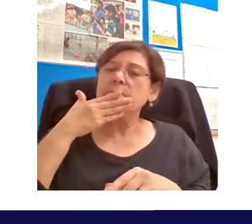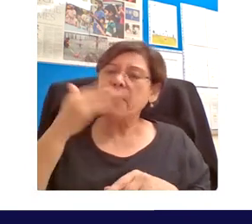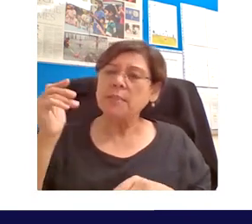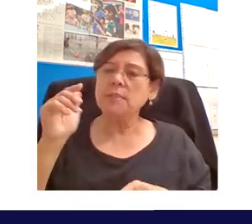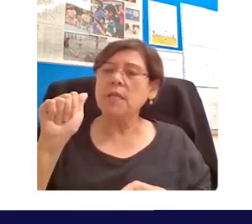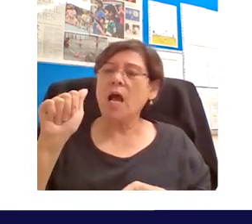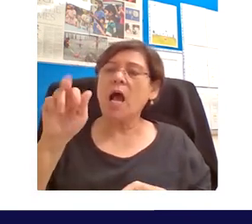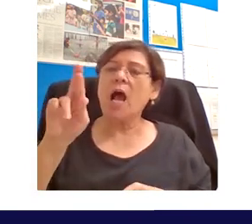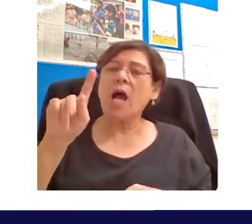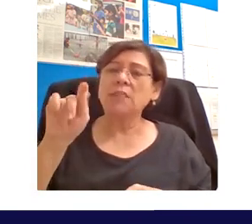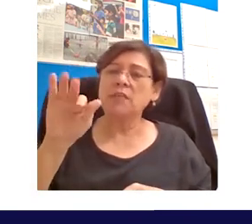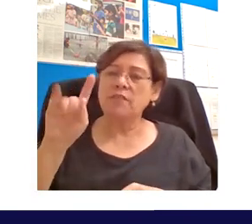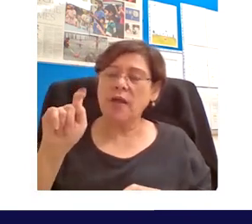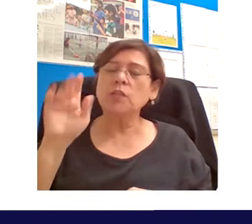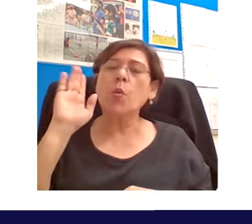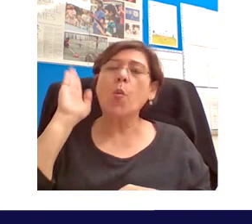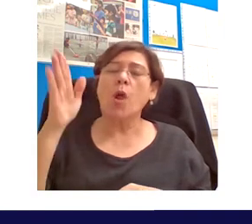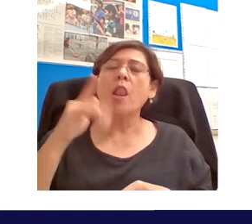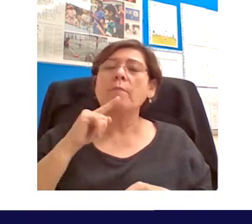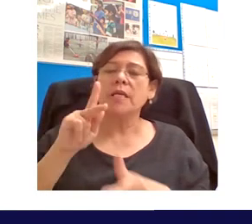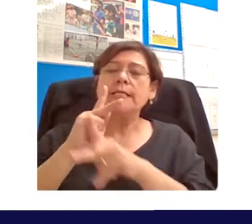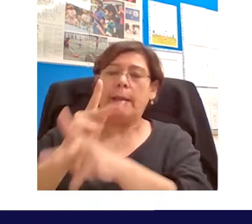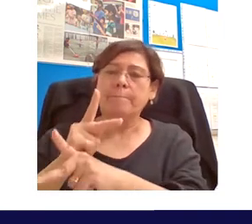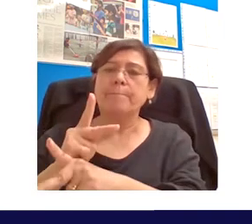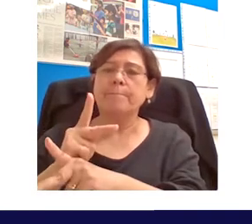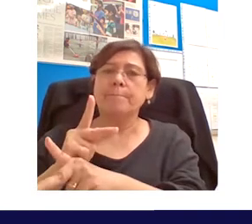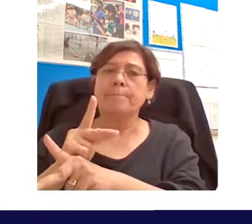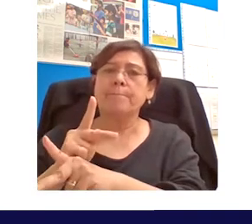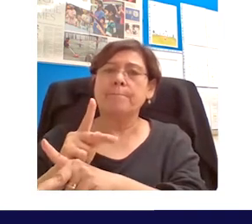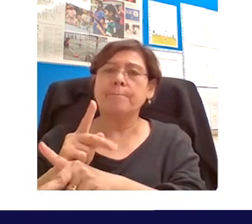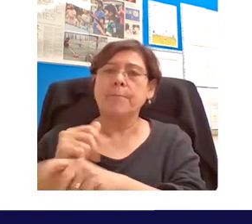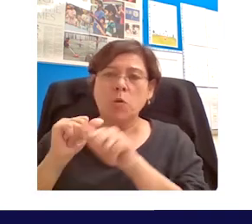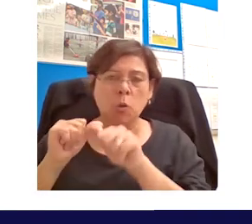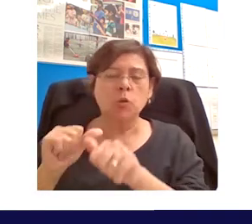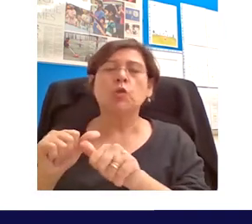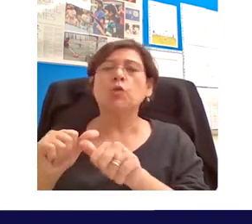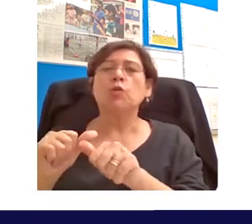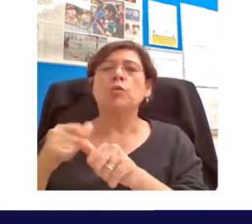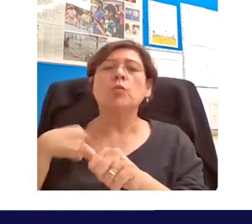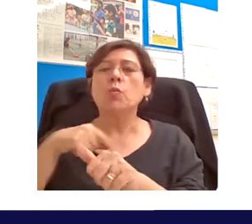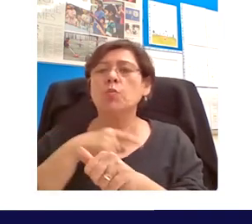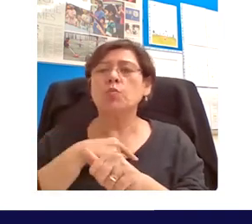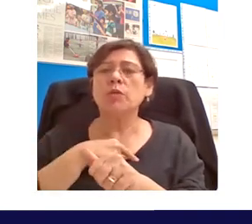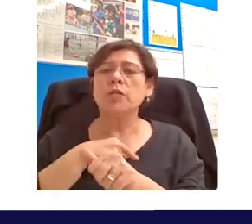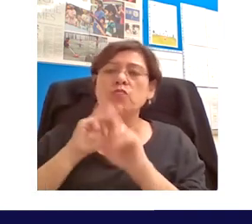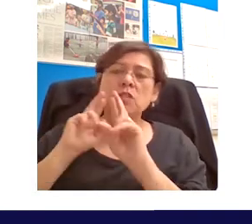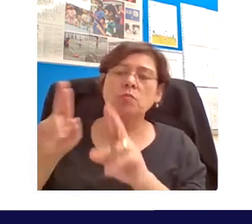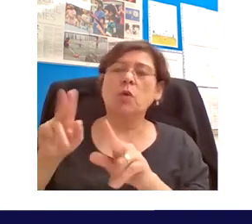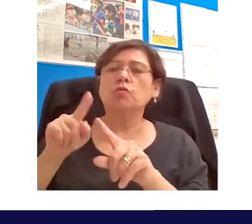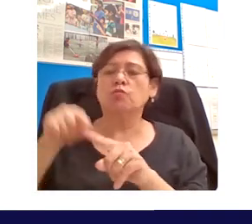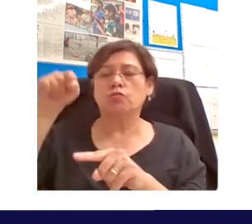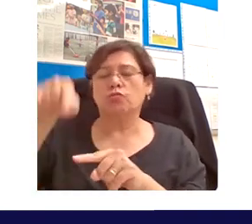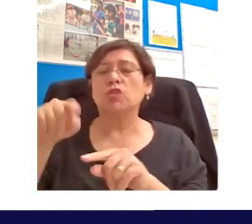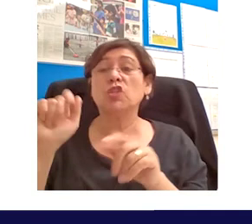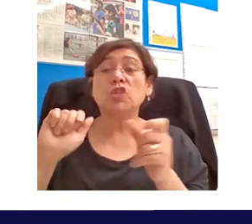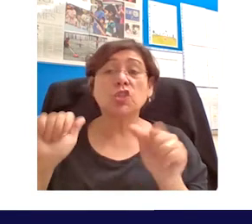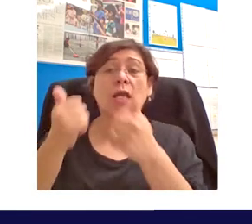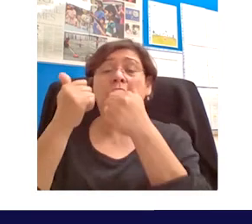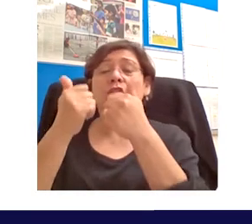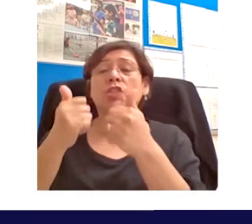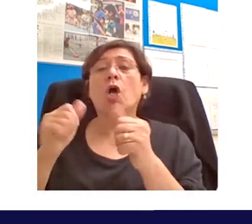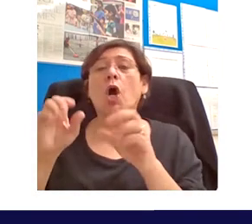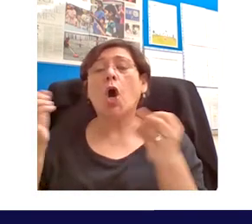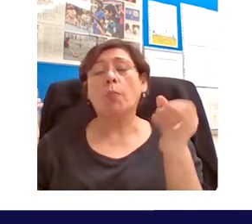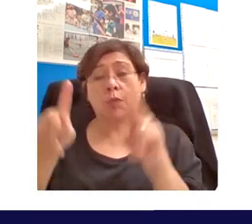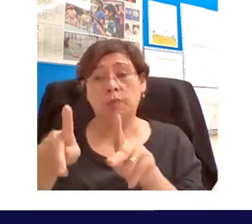historians with plenty to study about how we have responded to this challenge and this opportunity which is which is unfolding all around us in the current day.